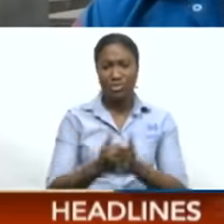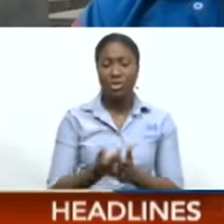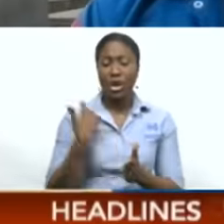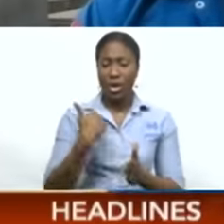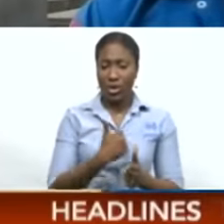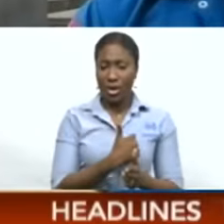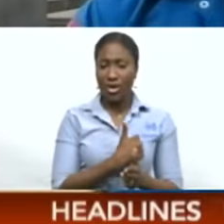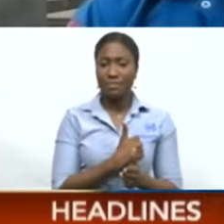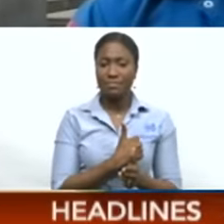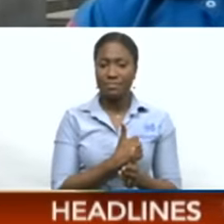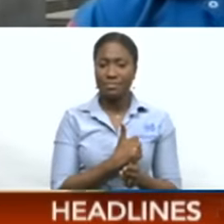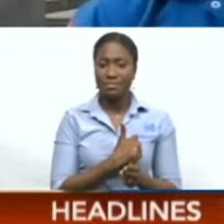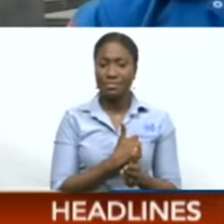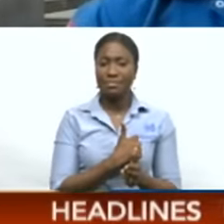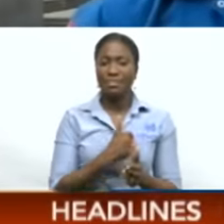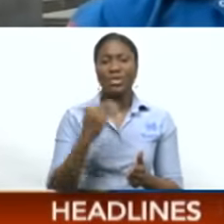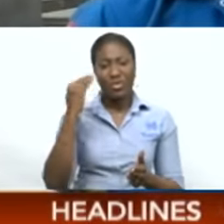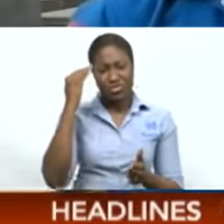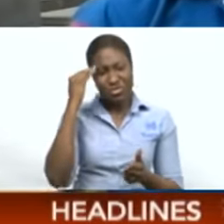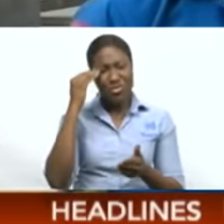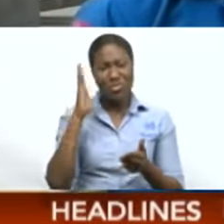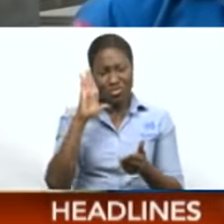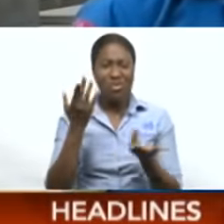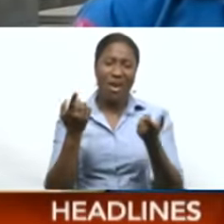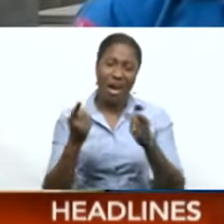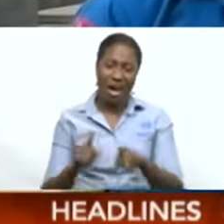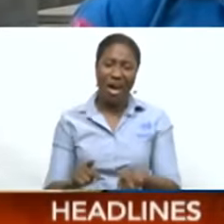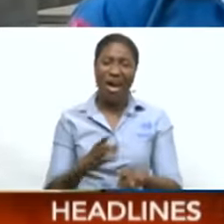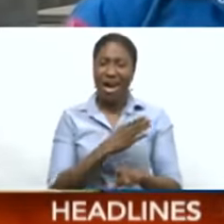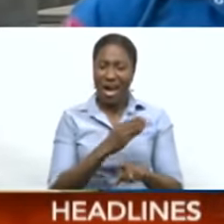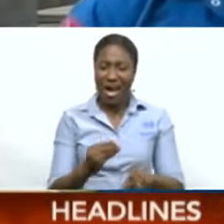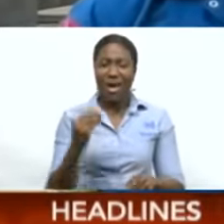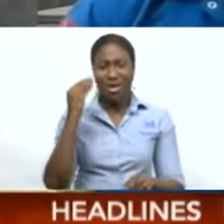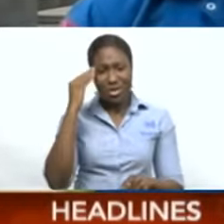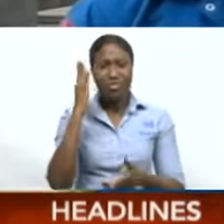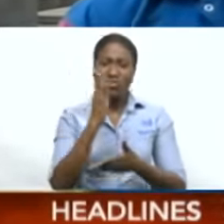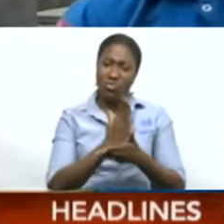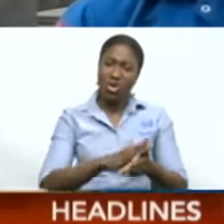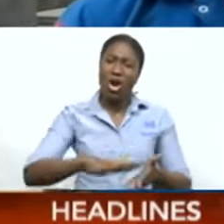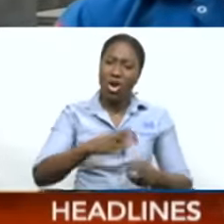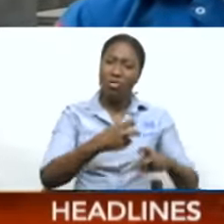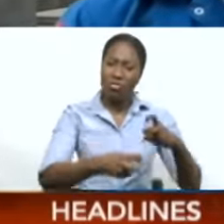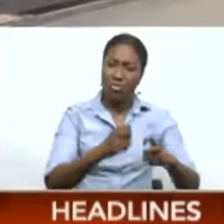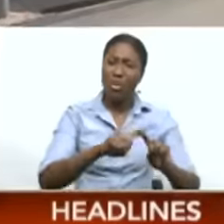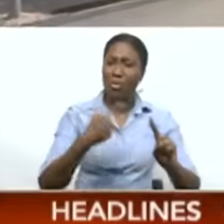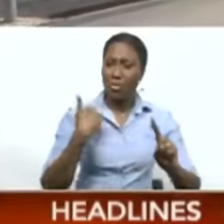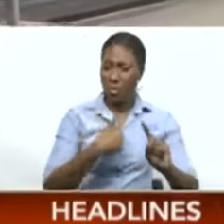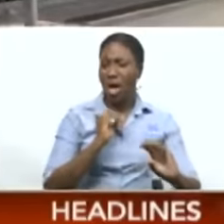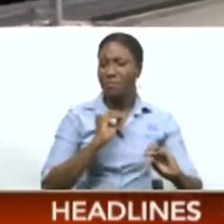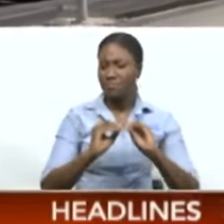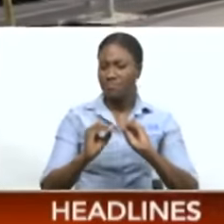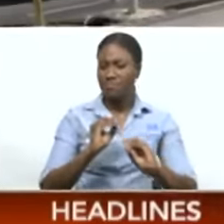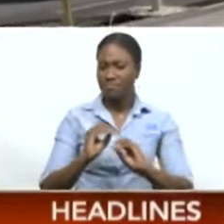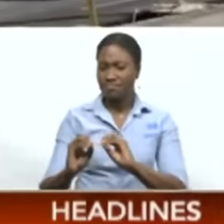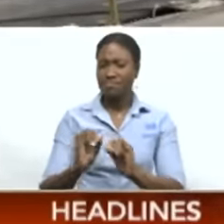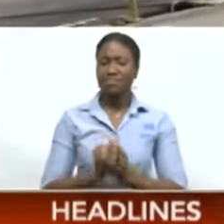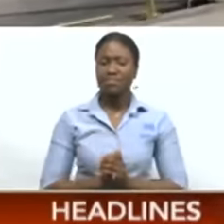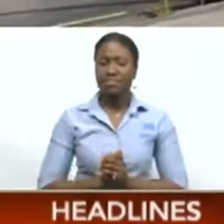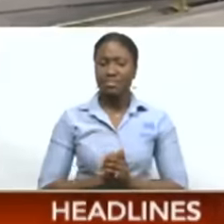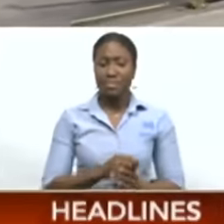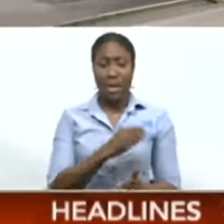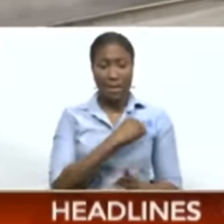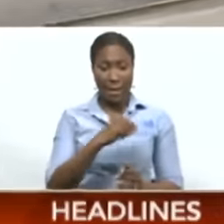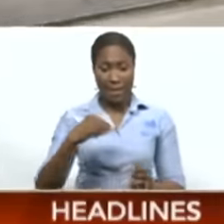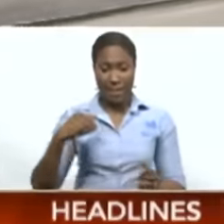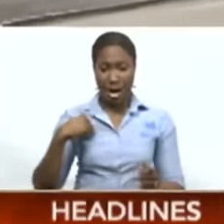predict some of those things and anticipate some of those things and we are just in to suit. Members of the